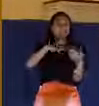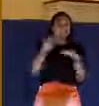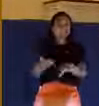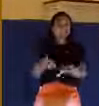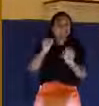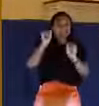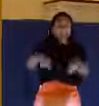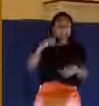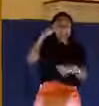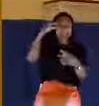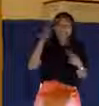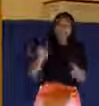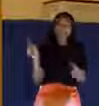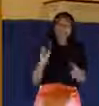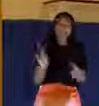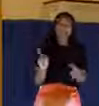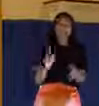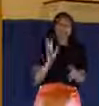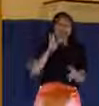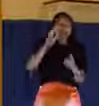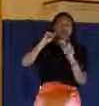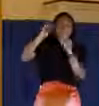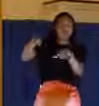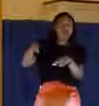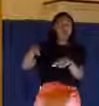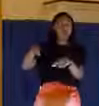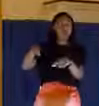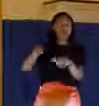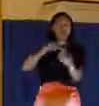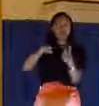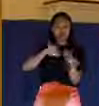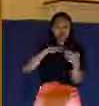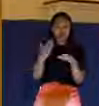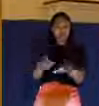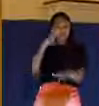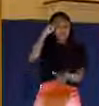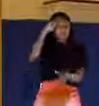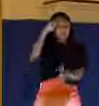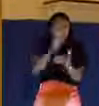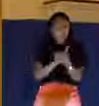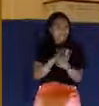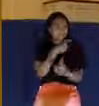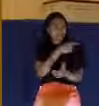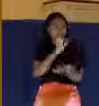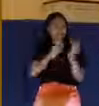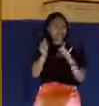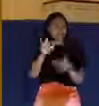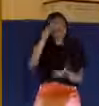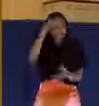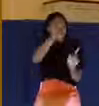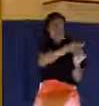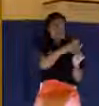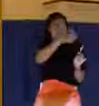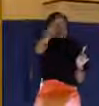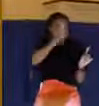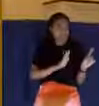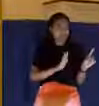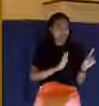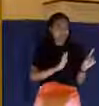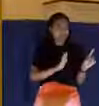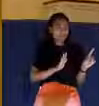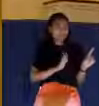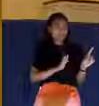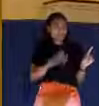his eternal destiny. He believes Jesus is God. Why do you say that? Well, because he said, Lord, remember me. What was he saying? Lord,